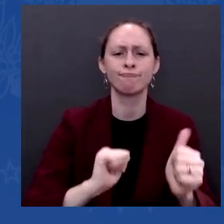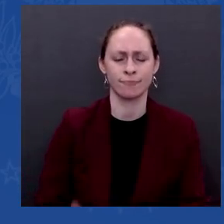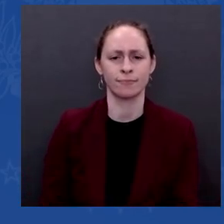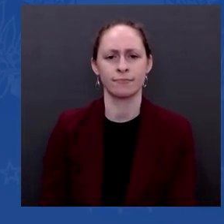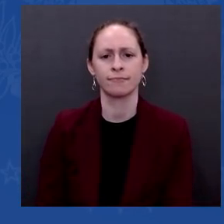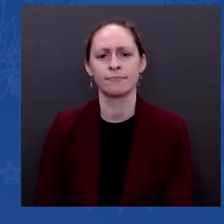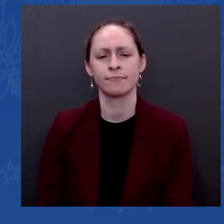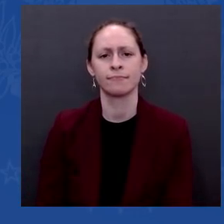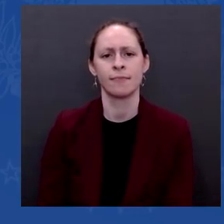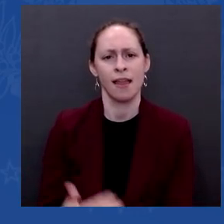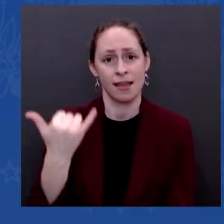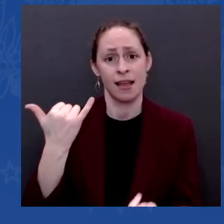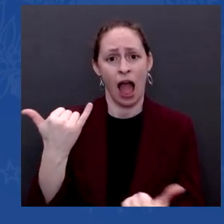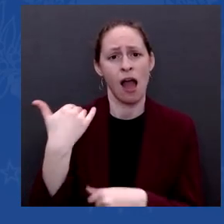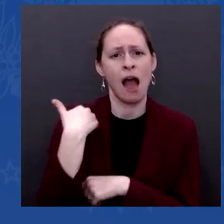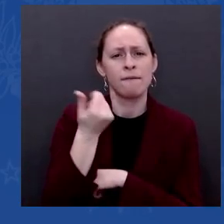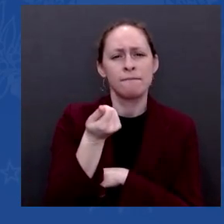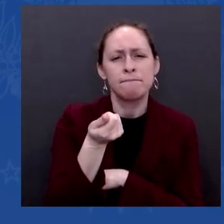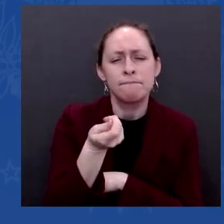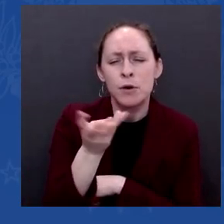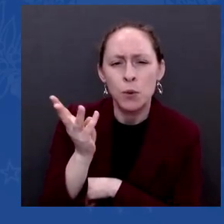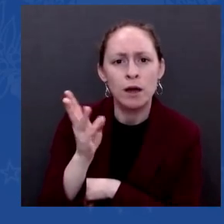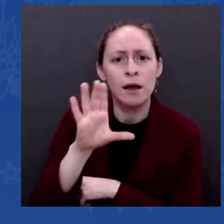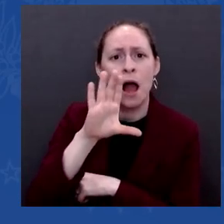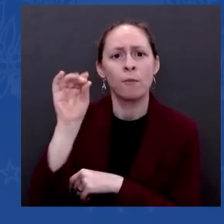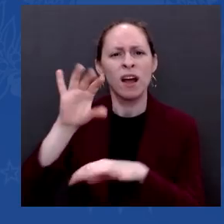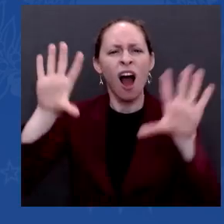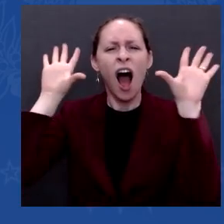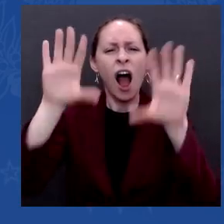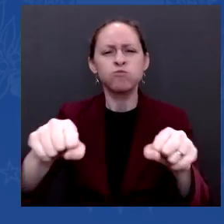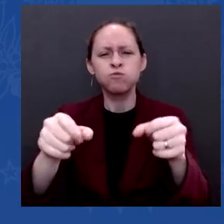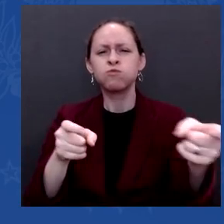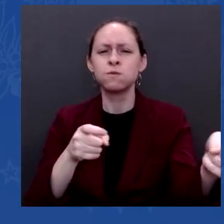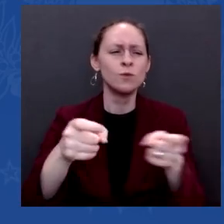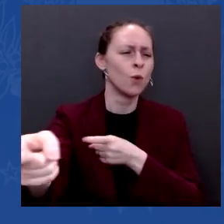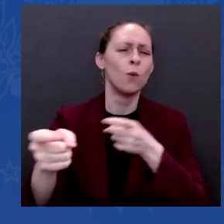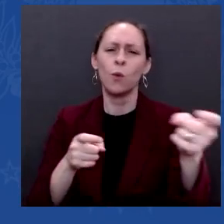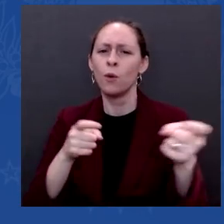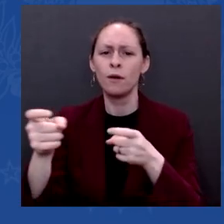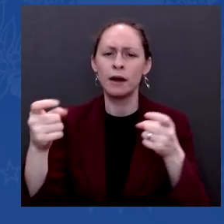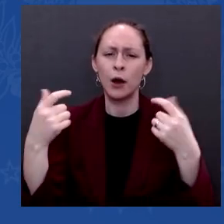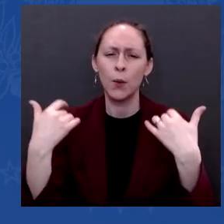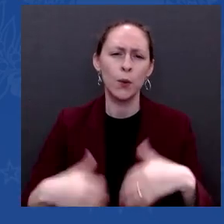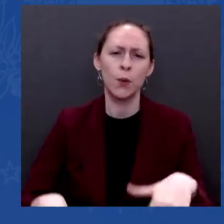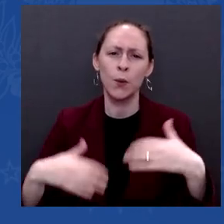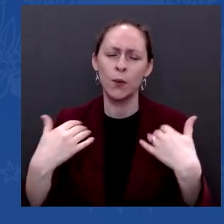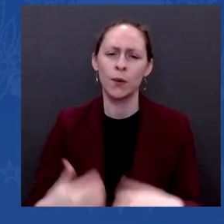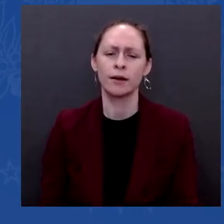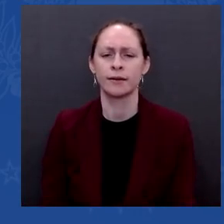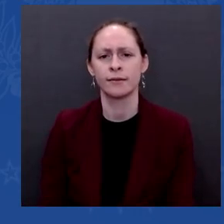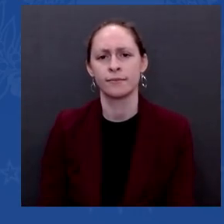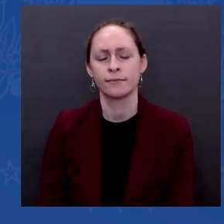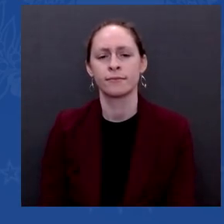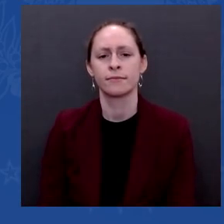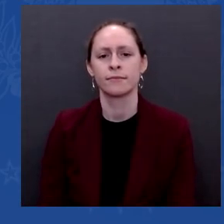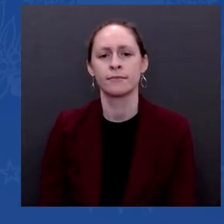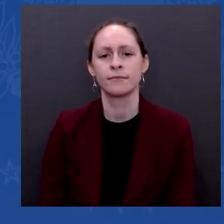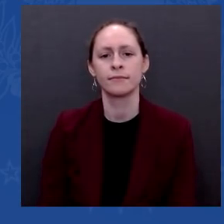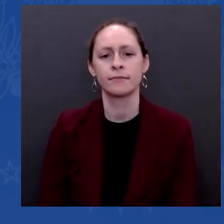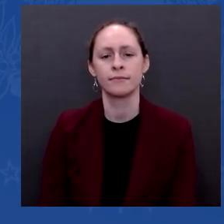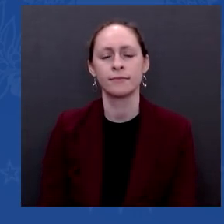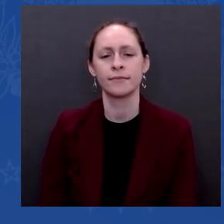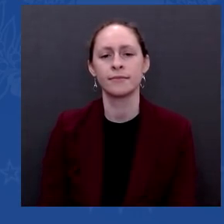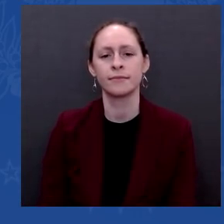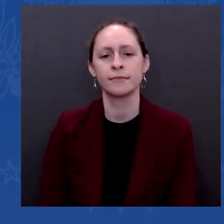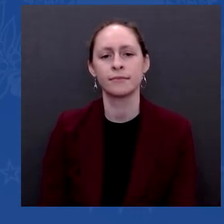This isn't a new issue. It's not been the reason we've had high inflation today. It's not the only reason. It's been happening for